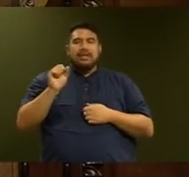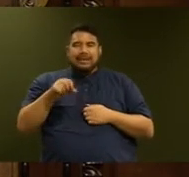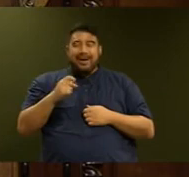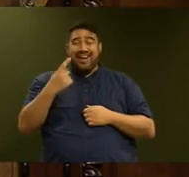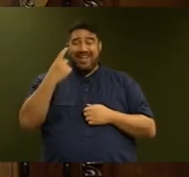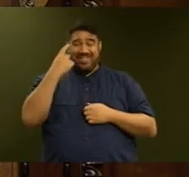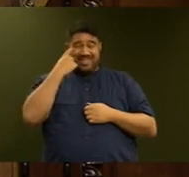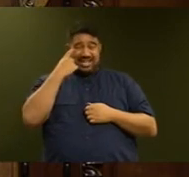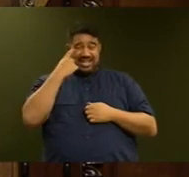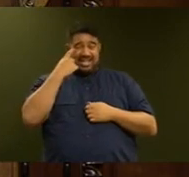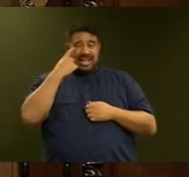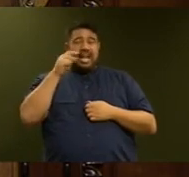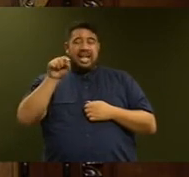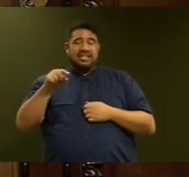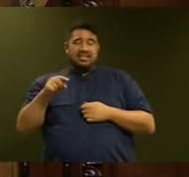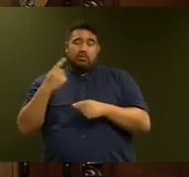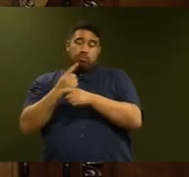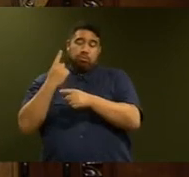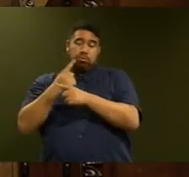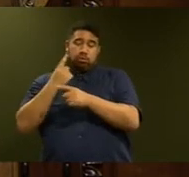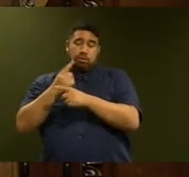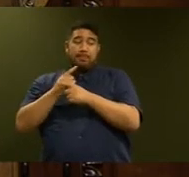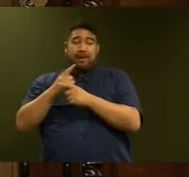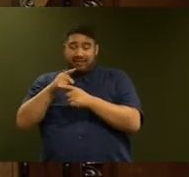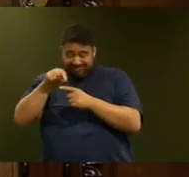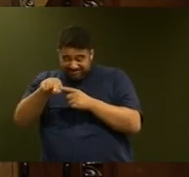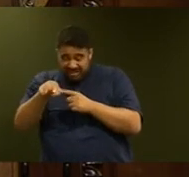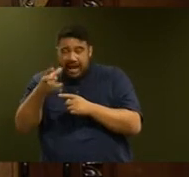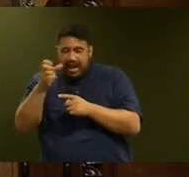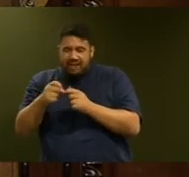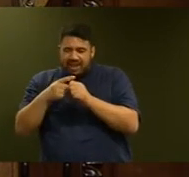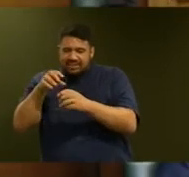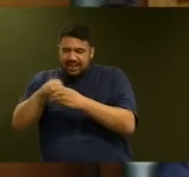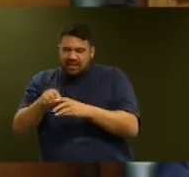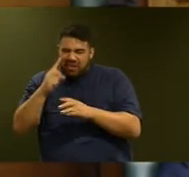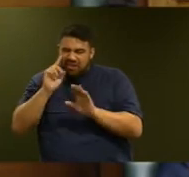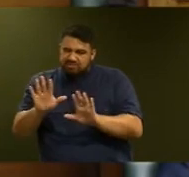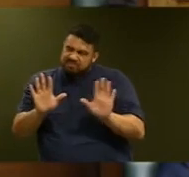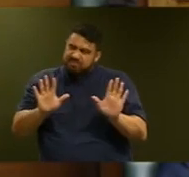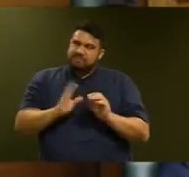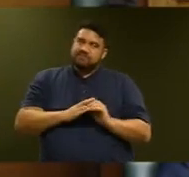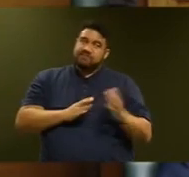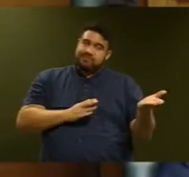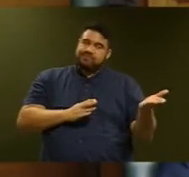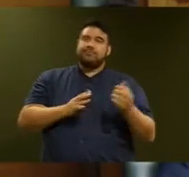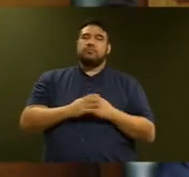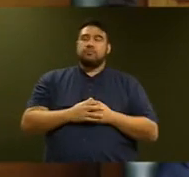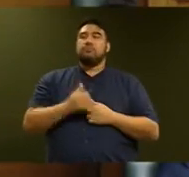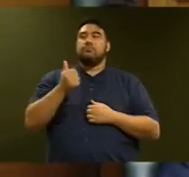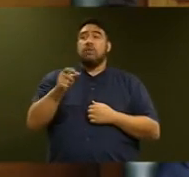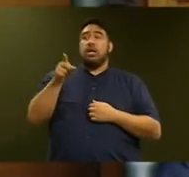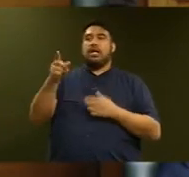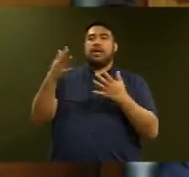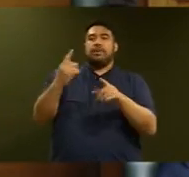the rhetoric was an answer. When he discussed with banks about changing their